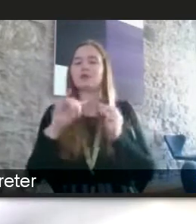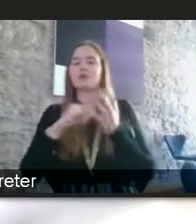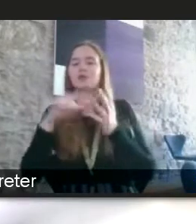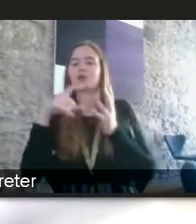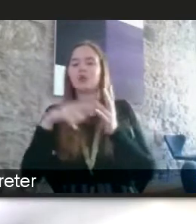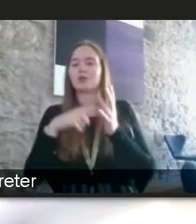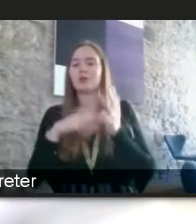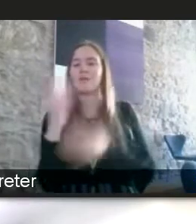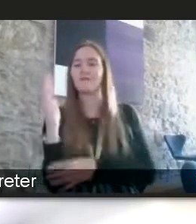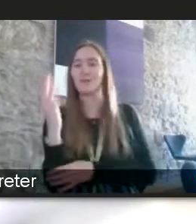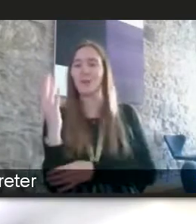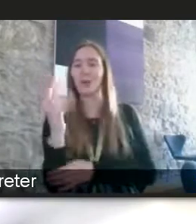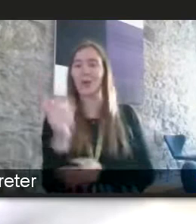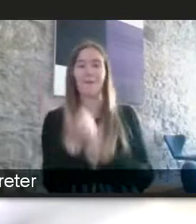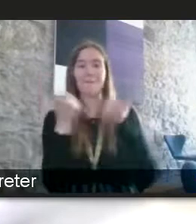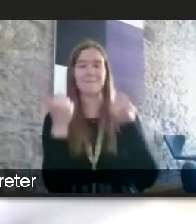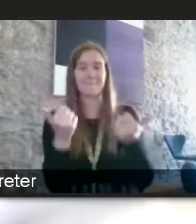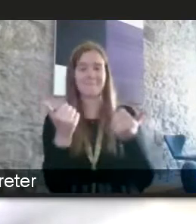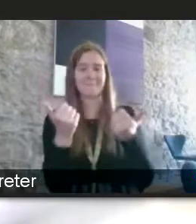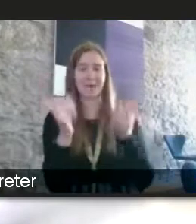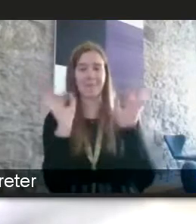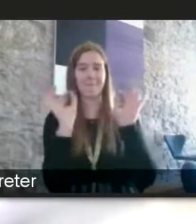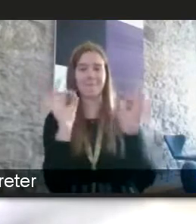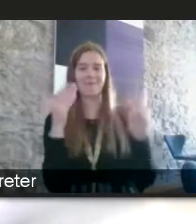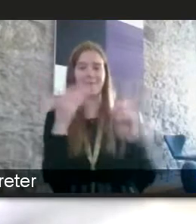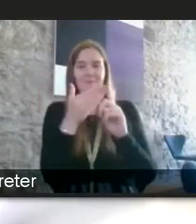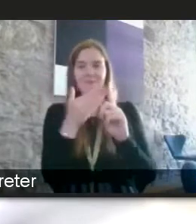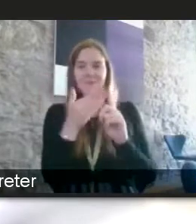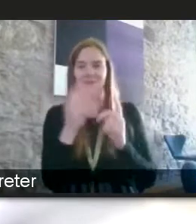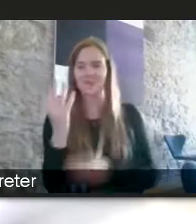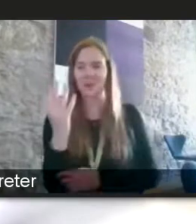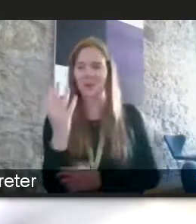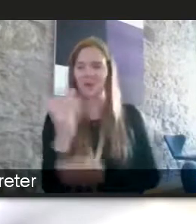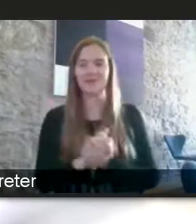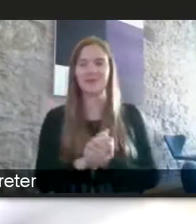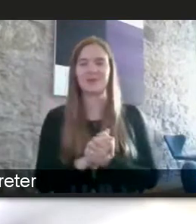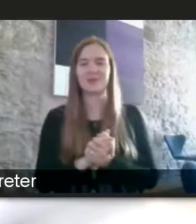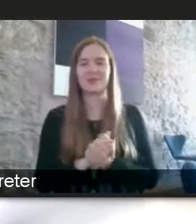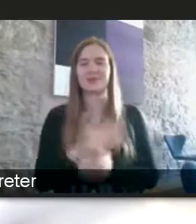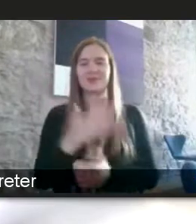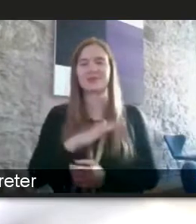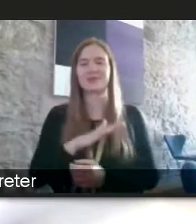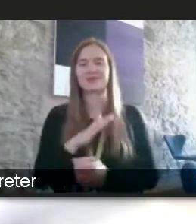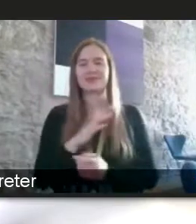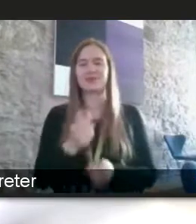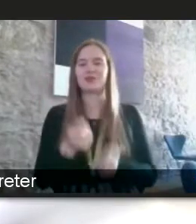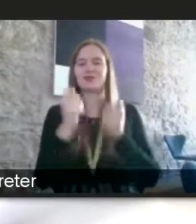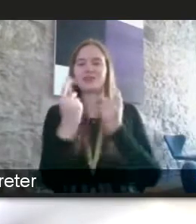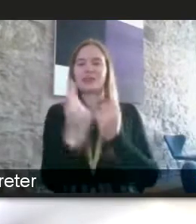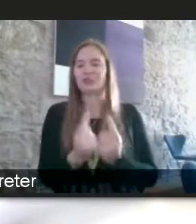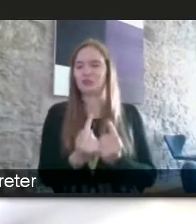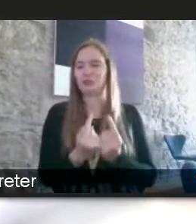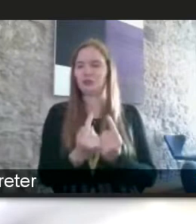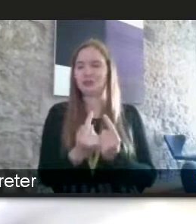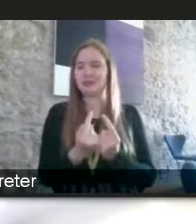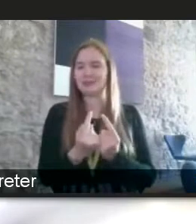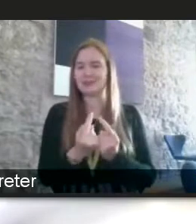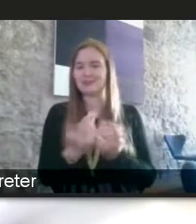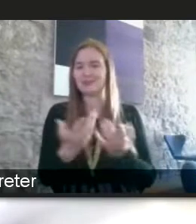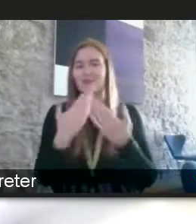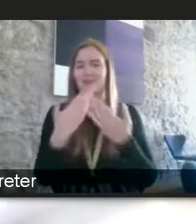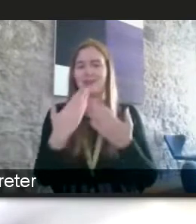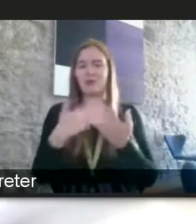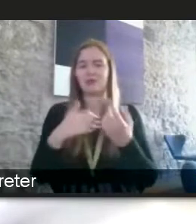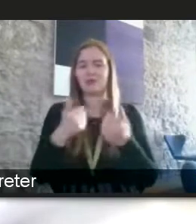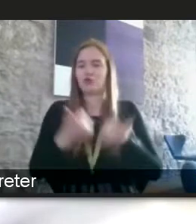on the dot so i'm delighted to say you know we've met that objective i certainly would like to pick up the issues that have been raised by all everybody here and certainly something i'll be taking